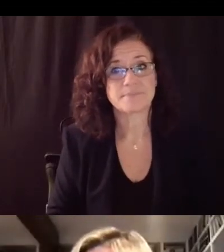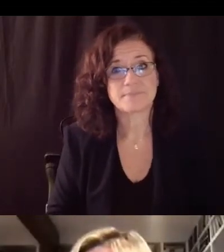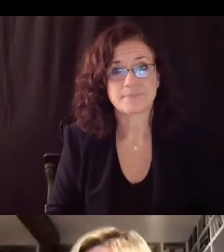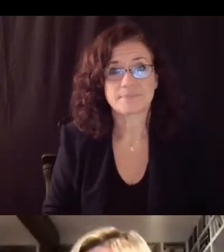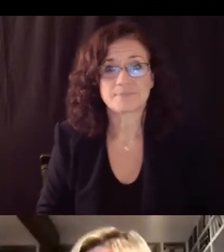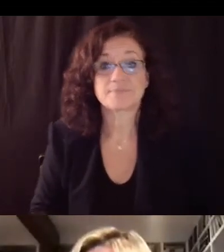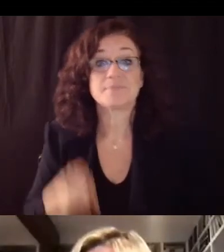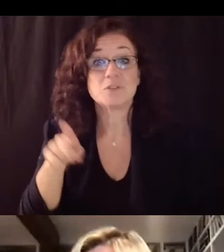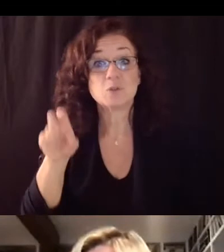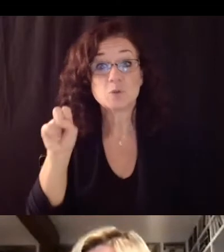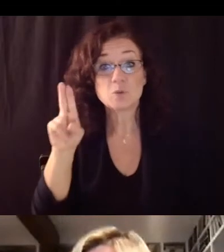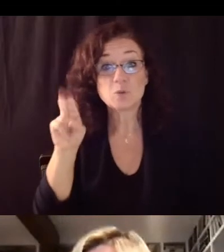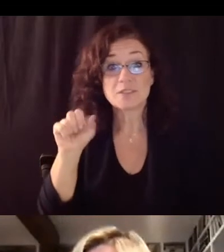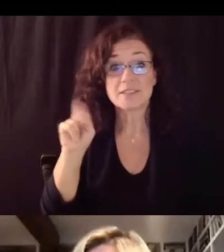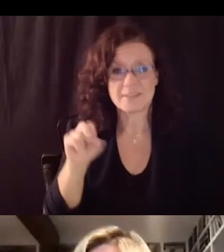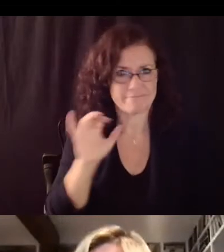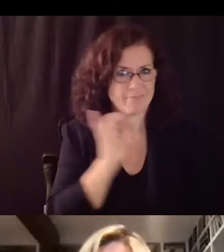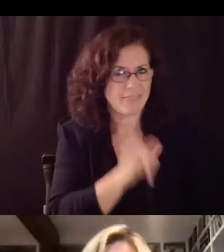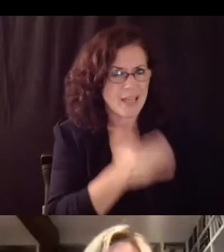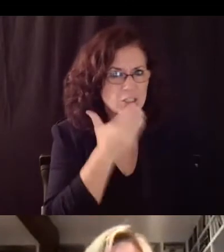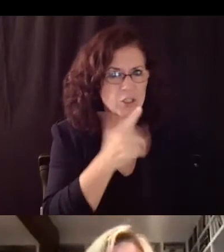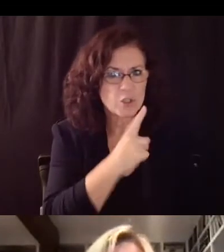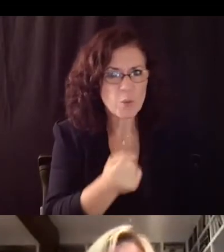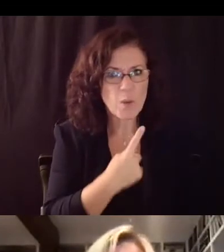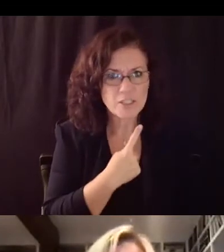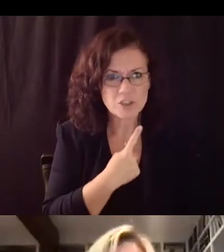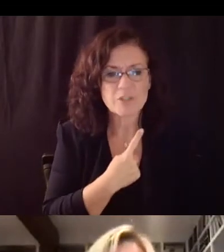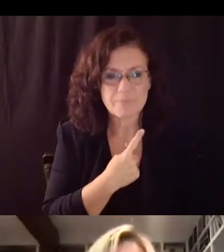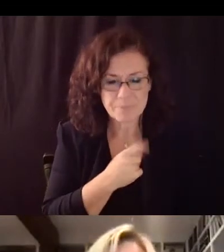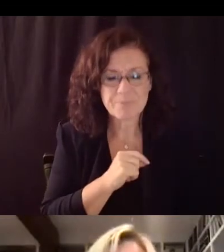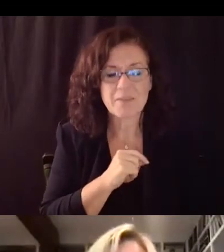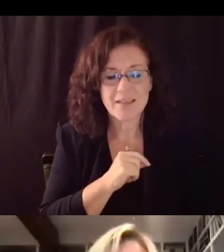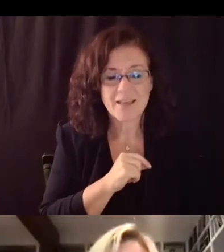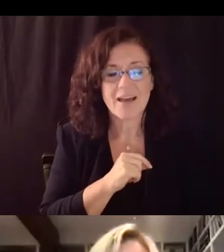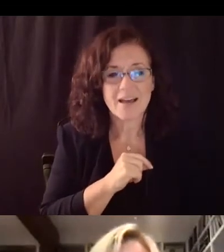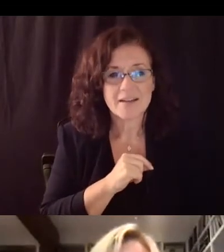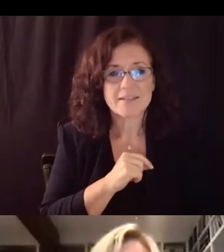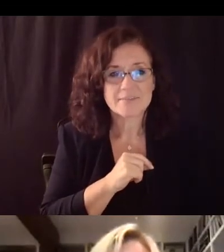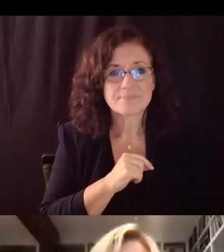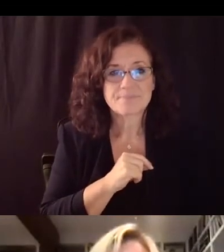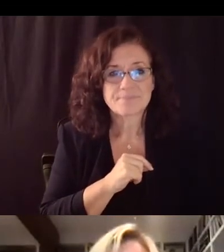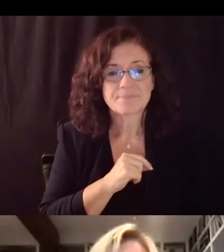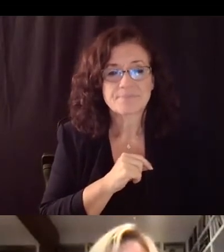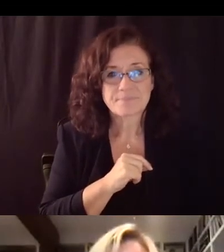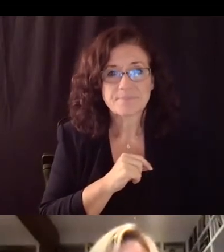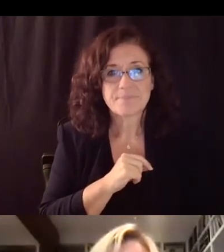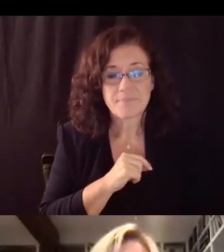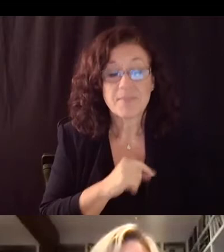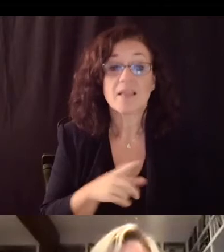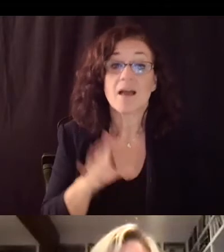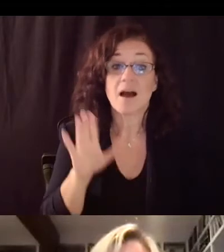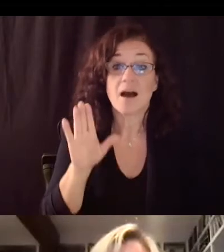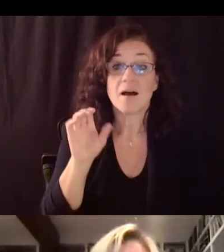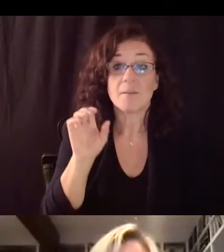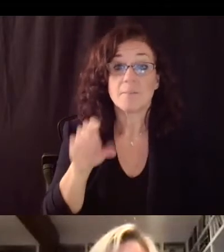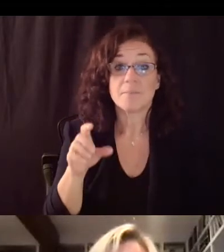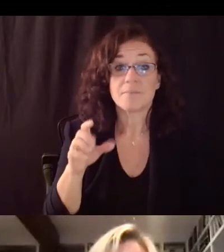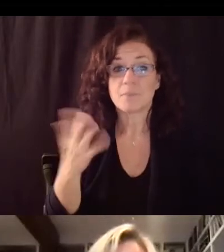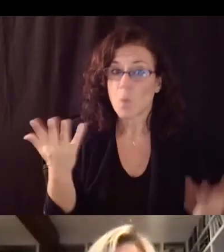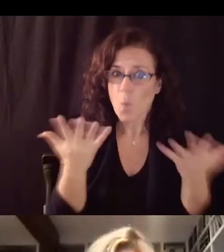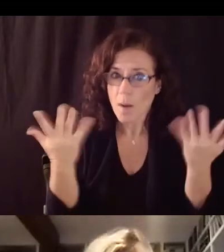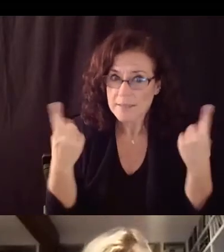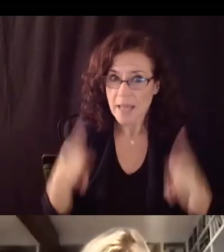that's an excellent question so what's happened is that we are in a region in terms of